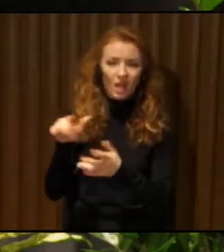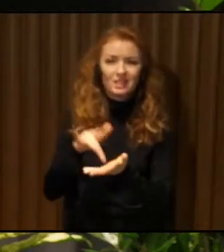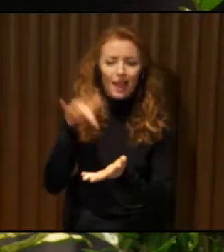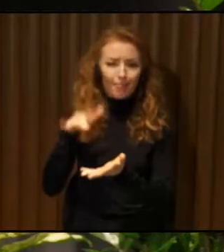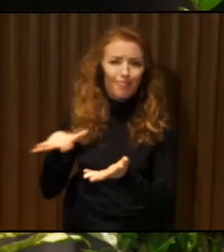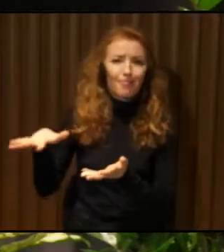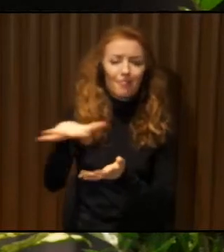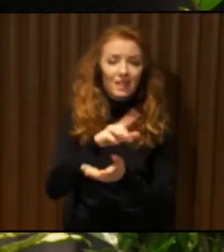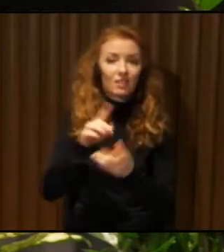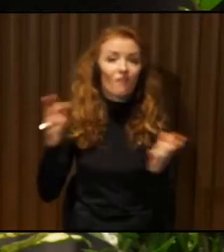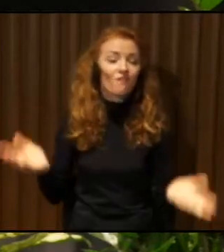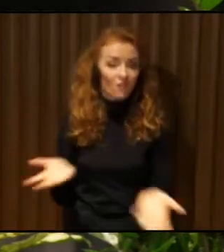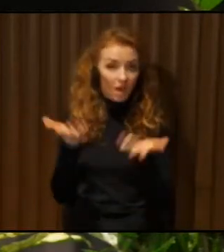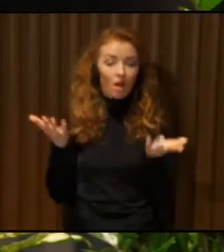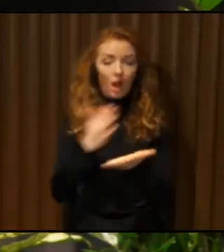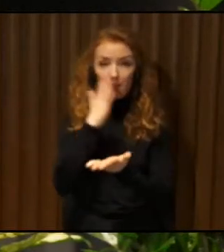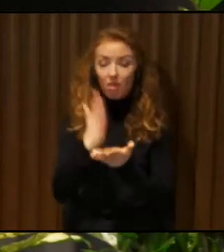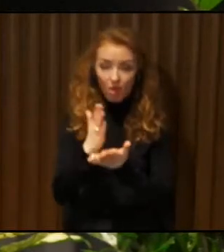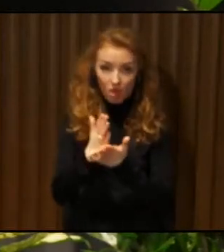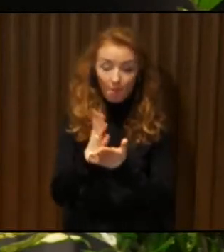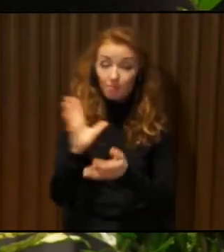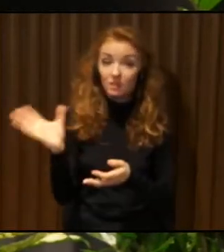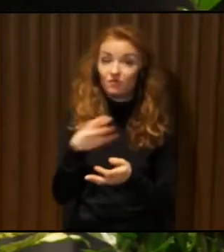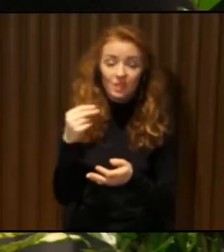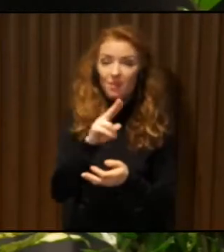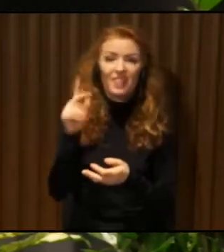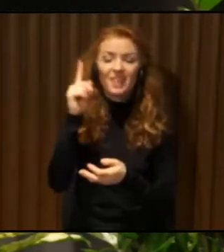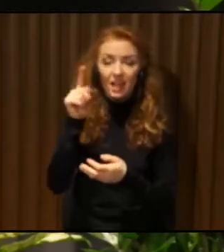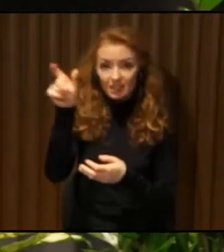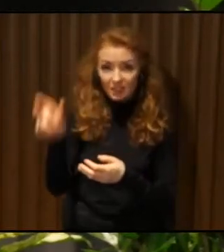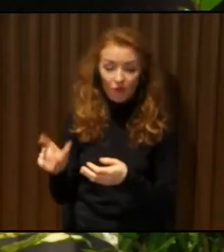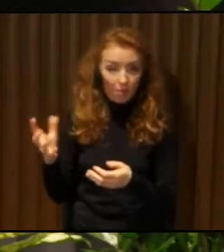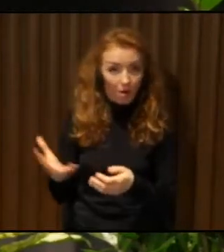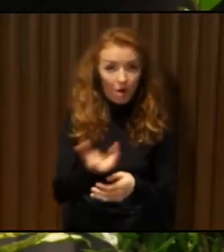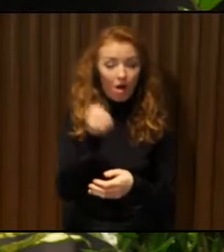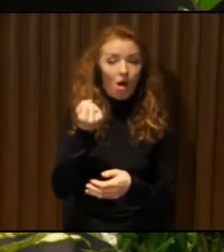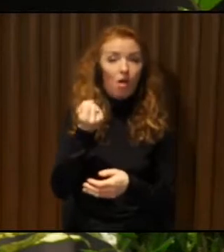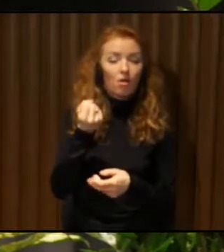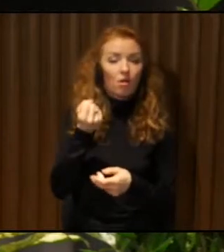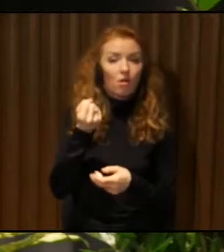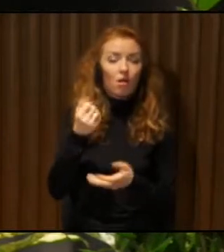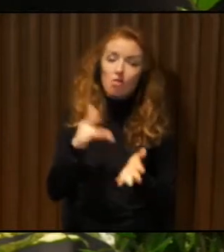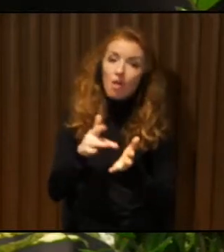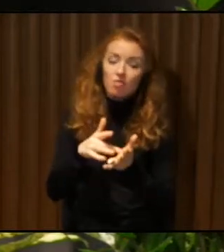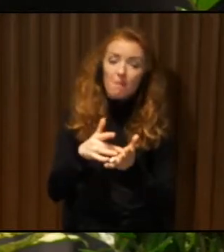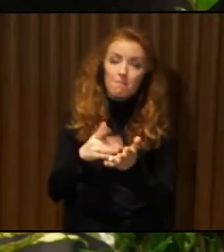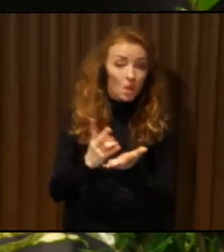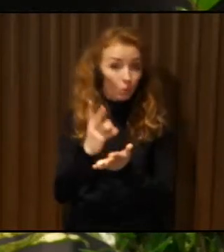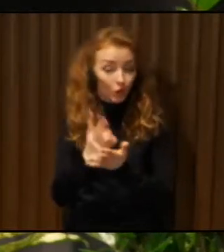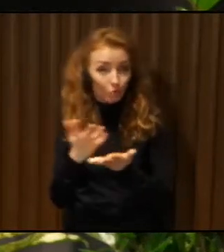not only to people with disabilities. So the business model or this kind of regulation model, which one should